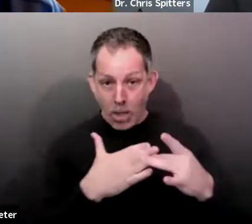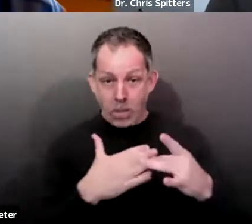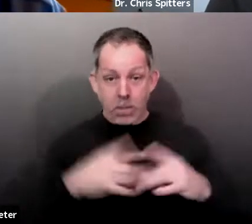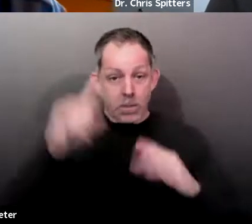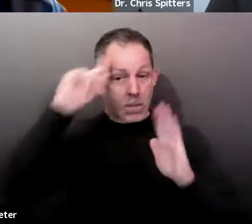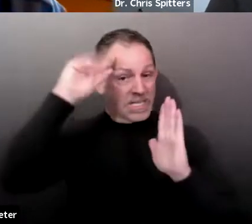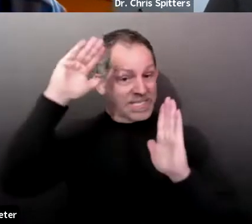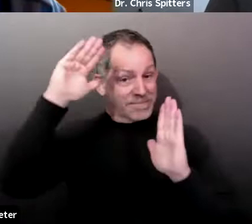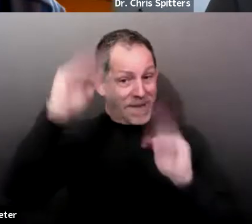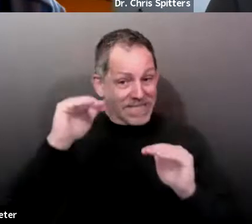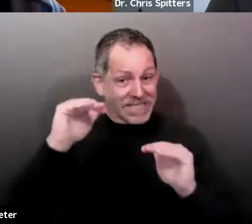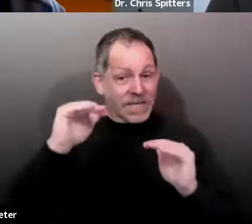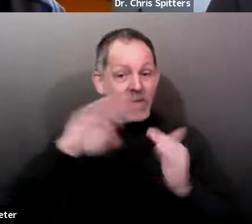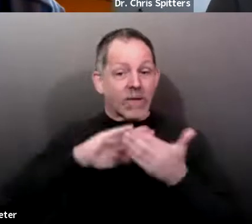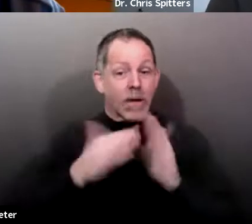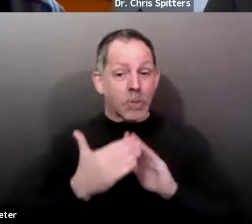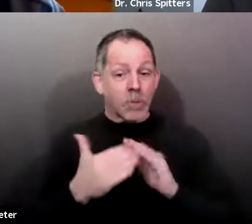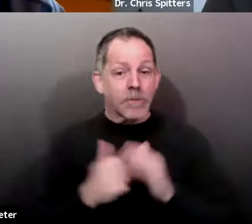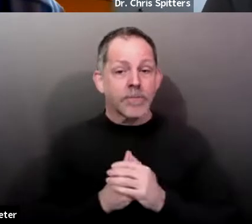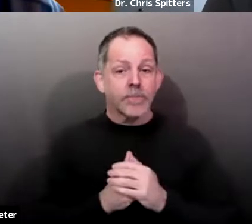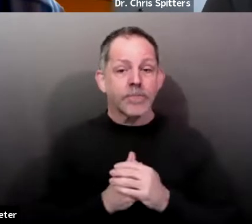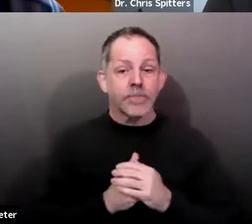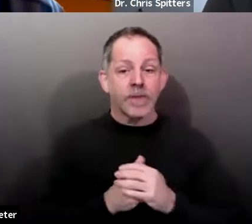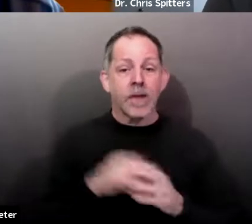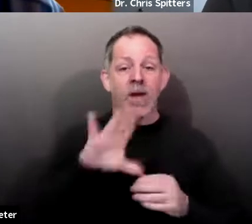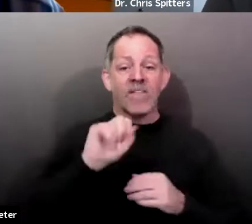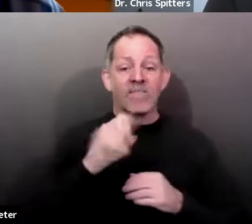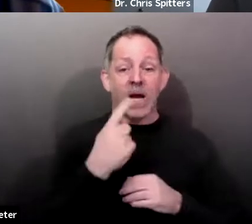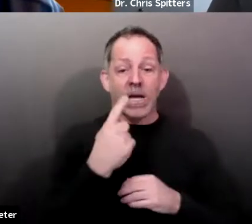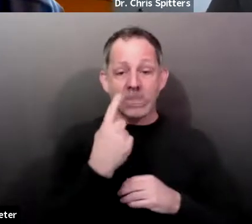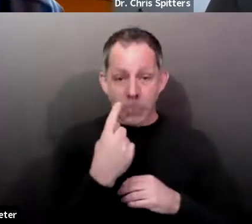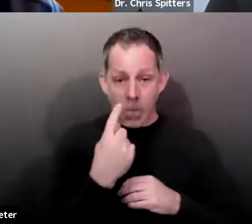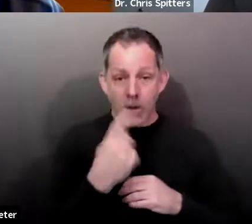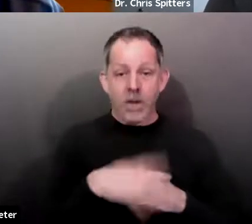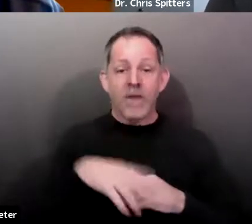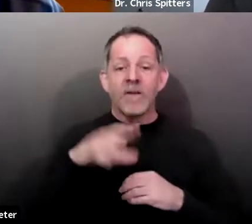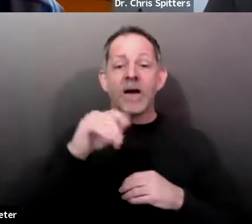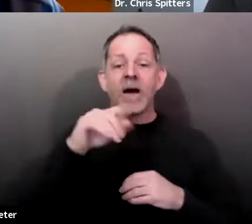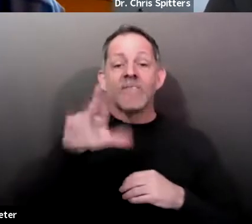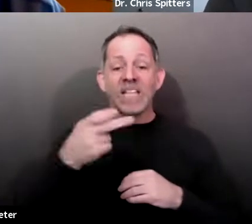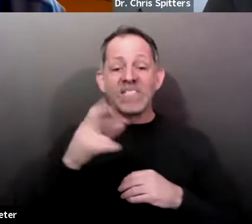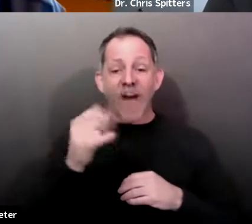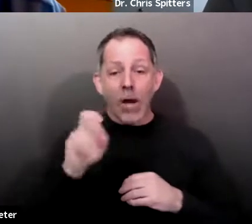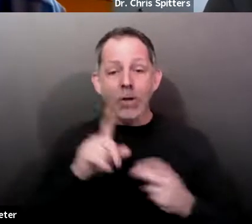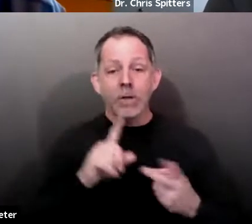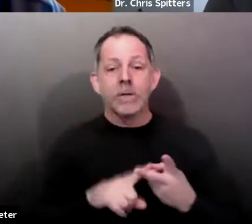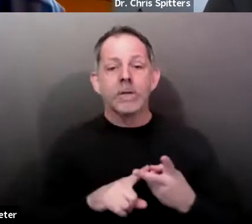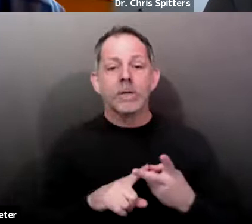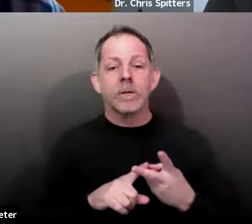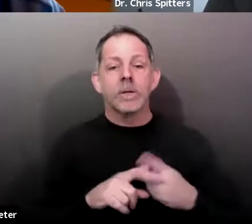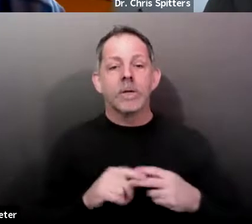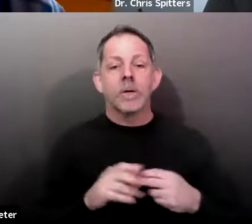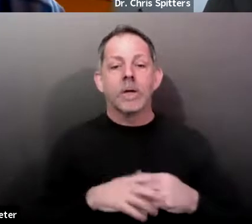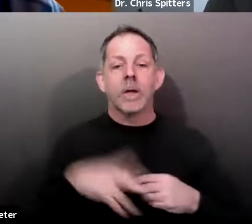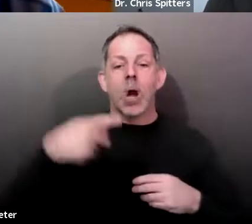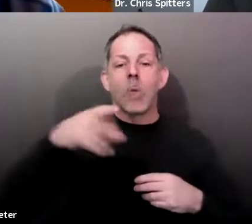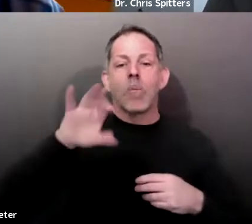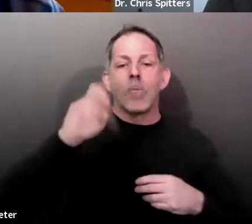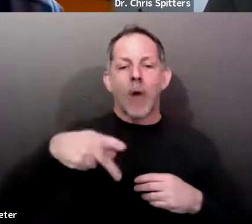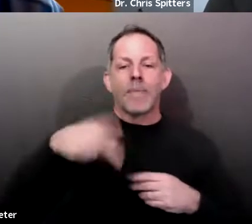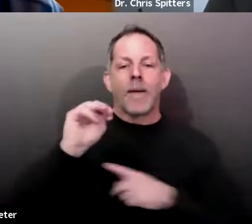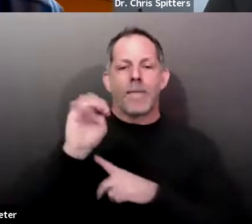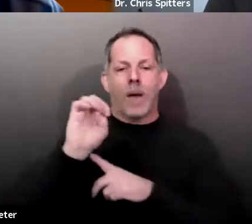is phase finder and step two is, is prep mod step, you know, determine eligibility, get that